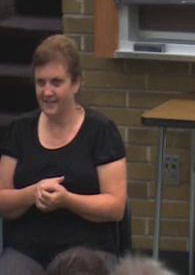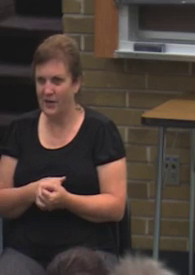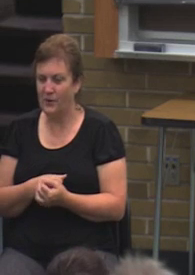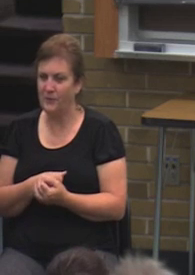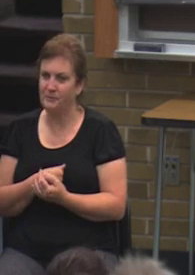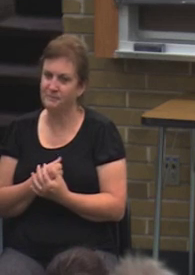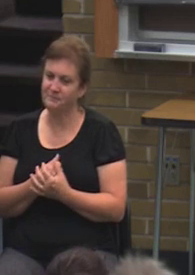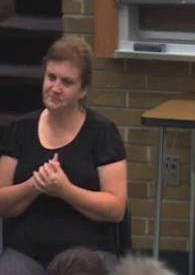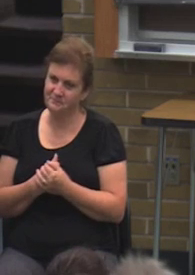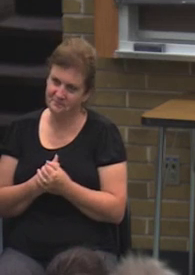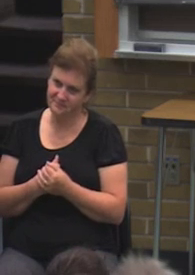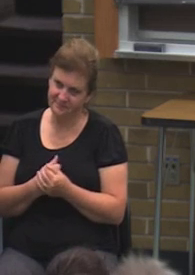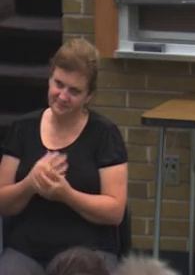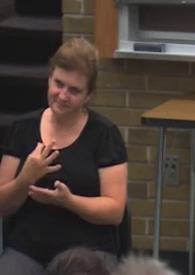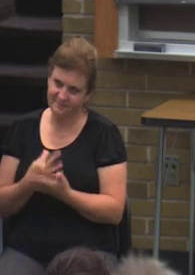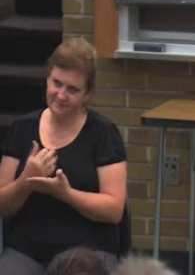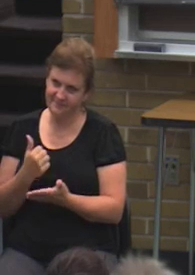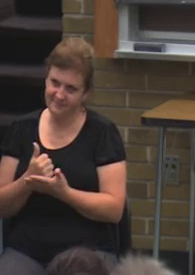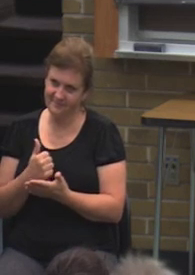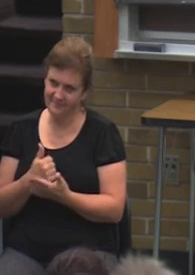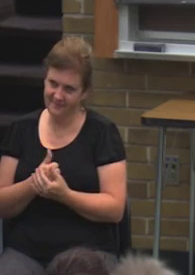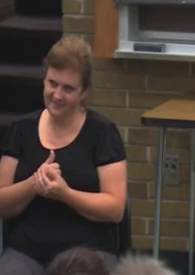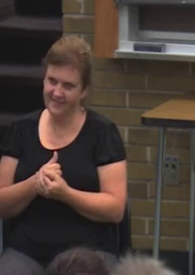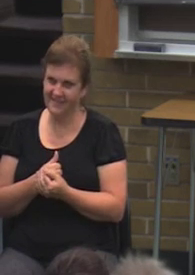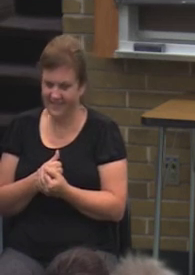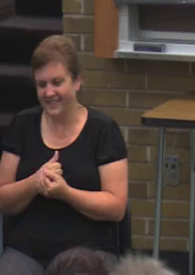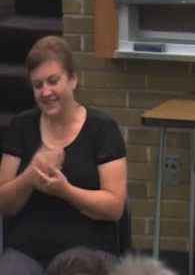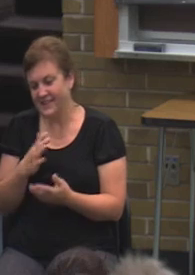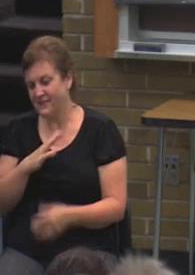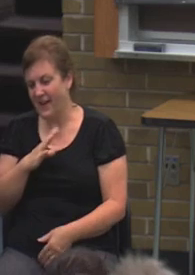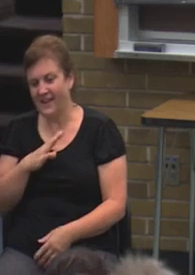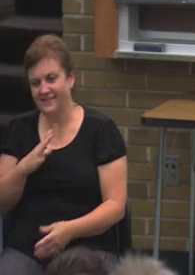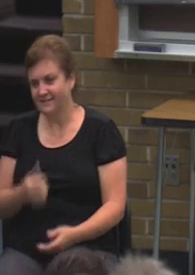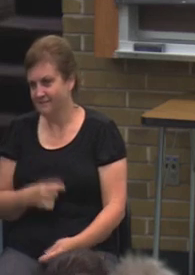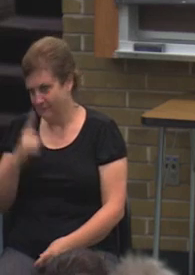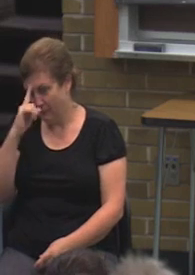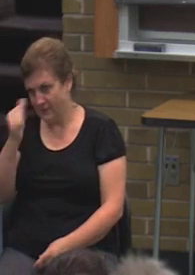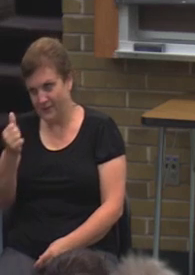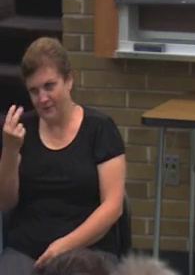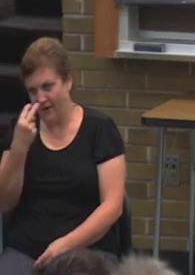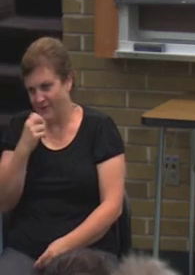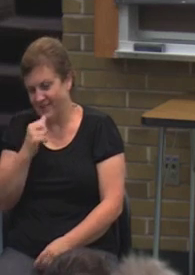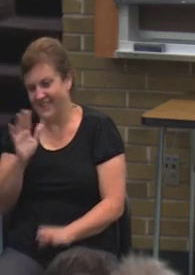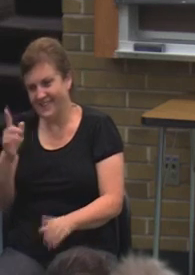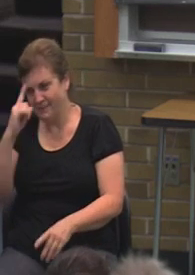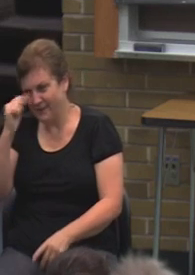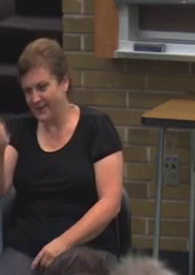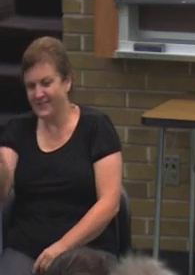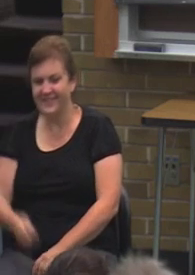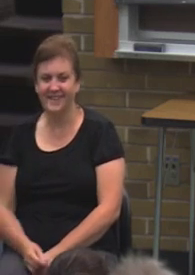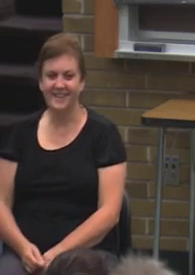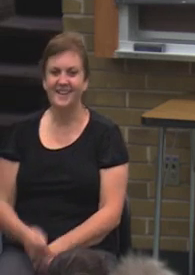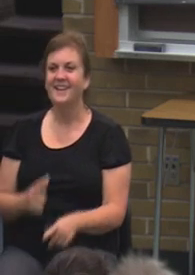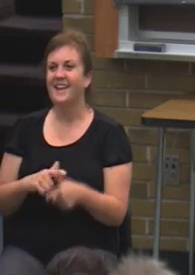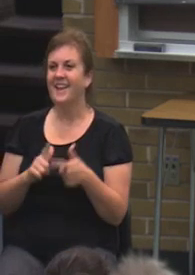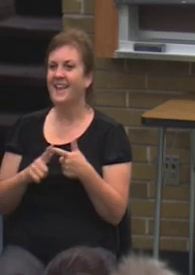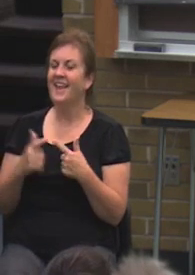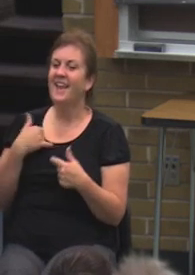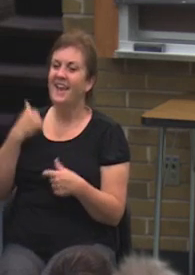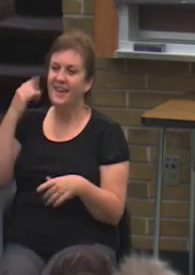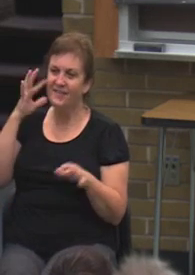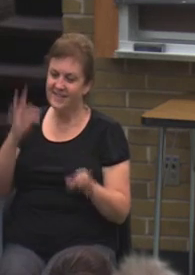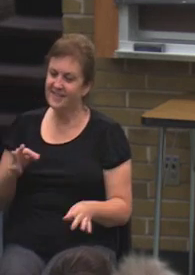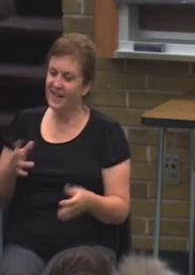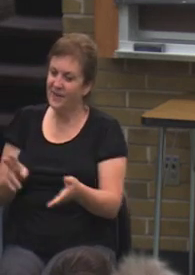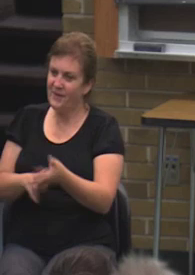as far as financial aid is concerned prior to registering for classes. The only thing that we suggest is that if you decide to register